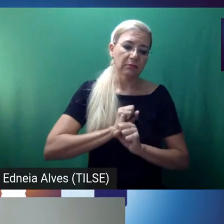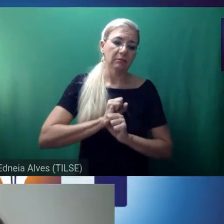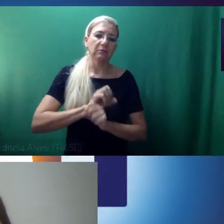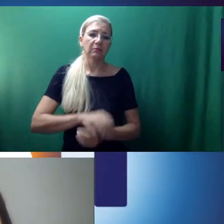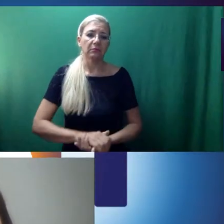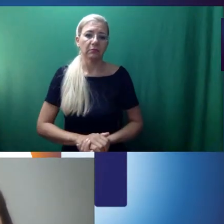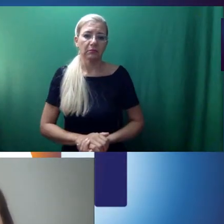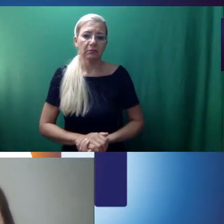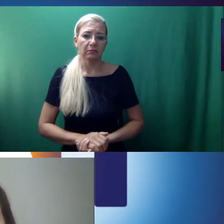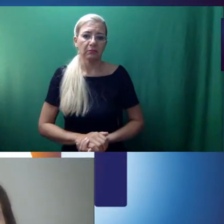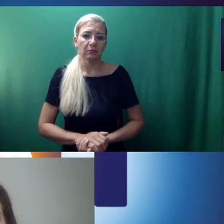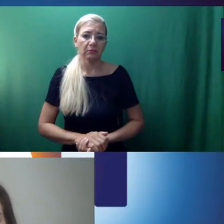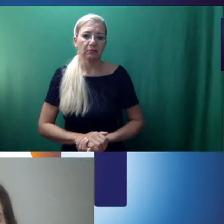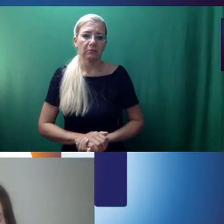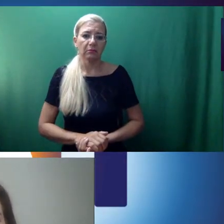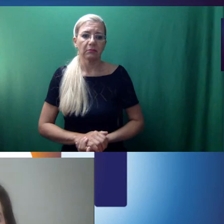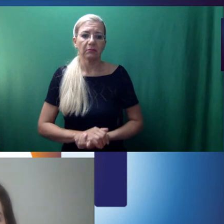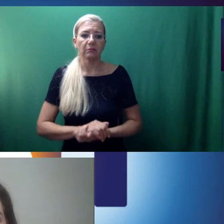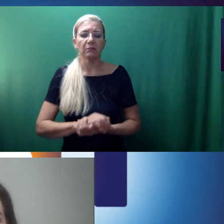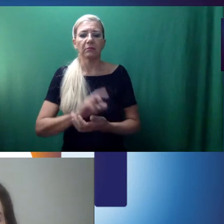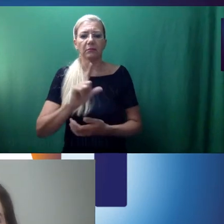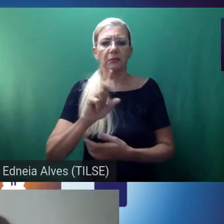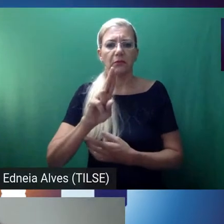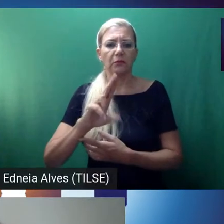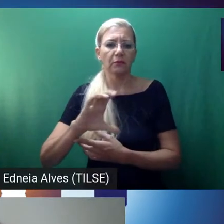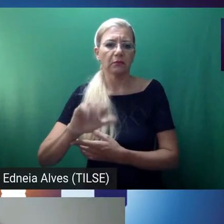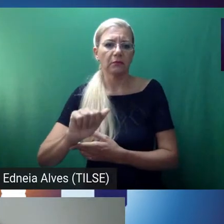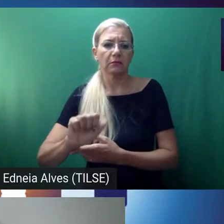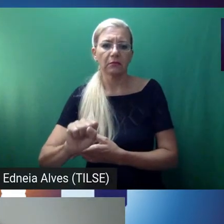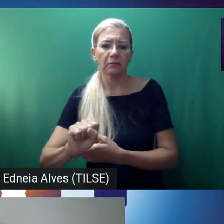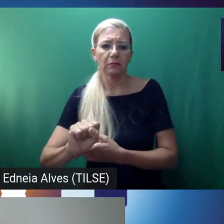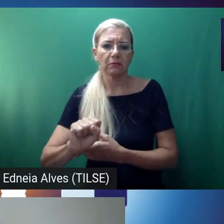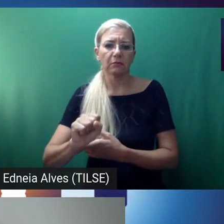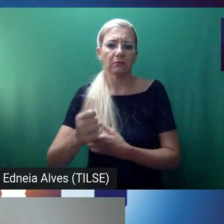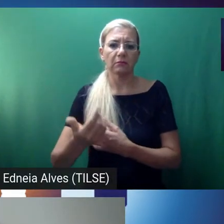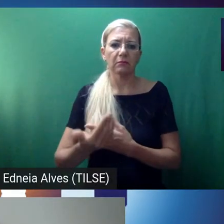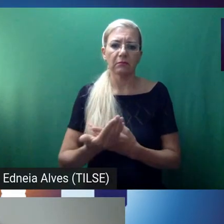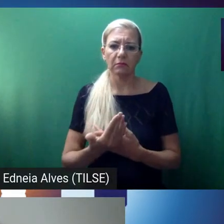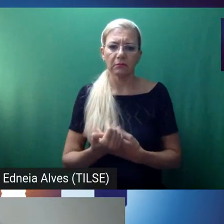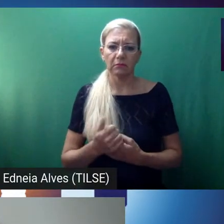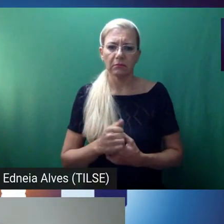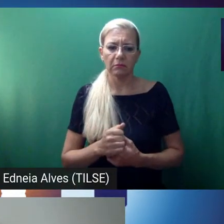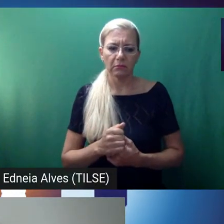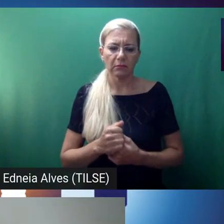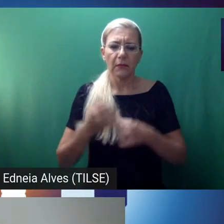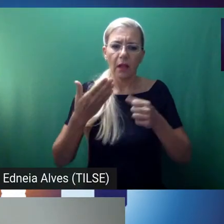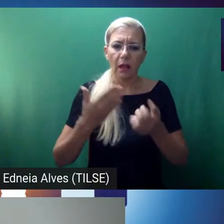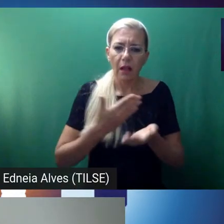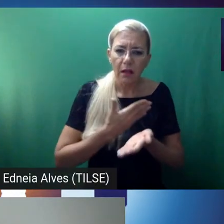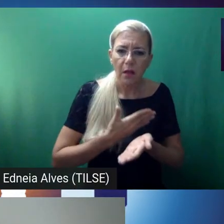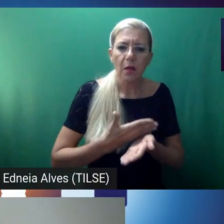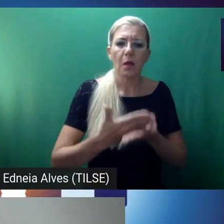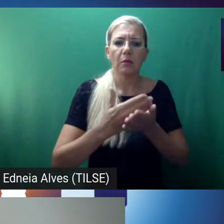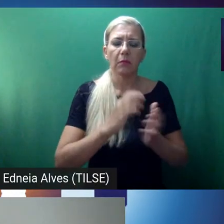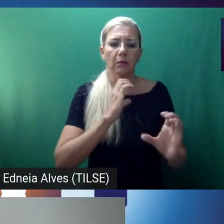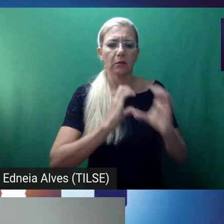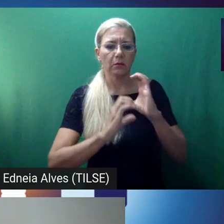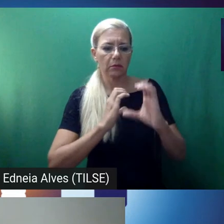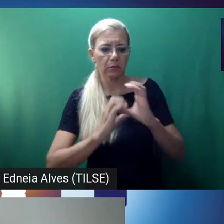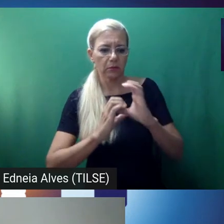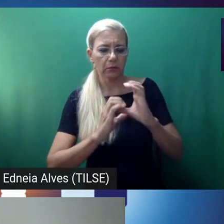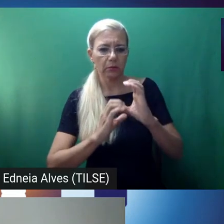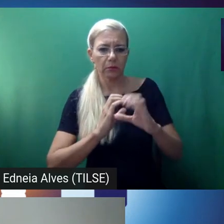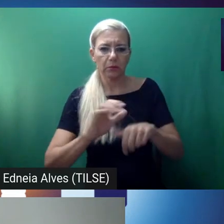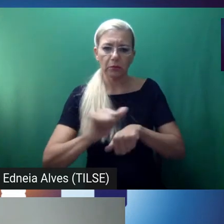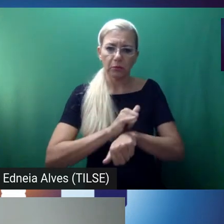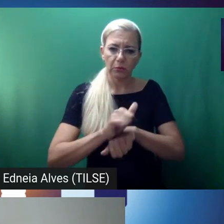Lucas Peixoto mentions that in the genesis of communicative approach, teaching grammar used to be